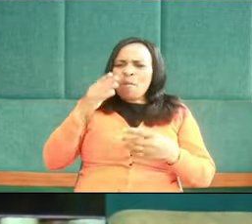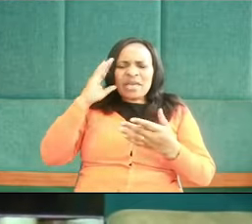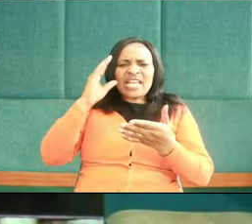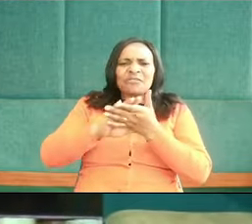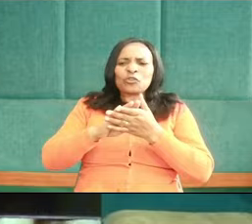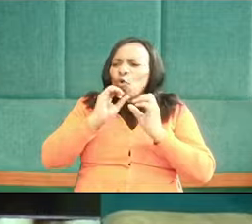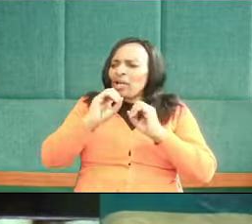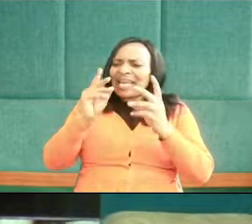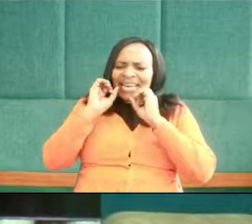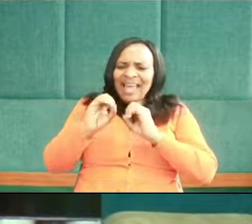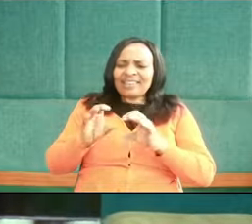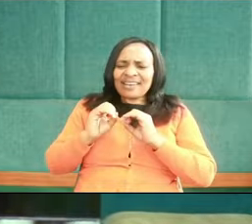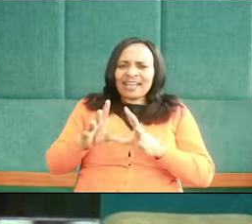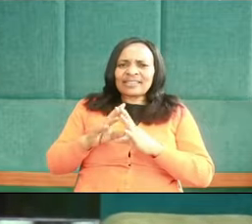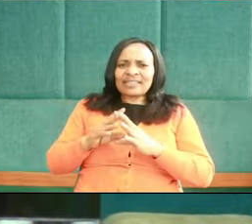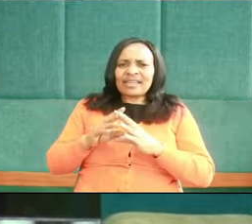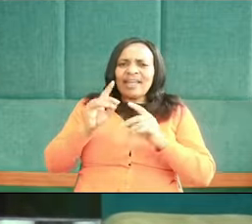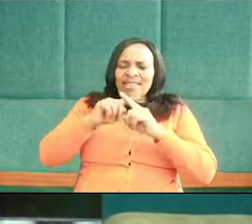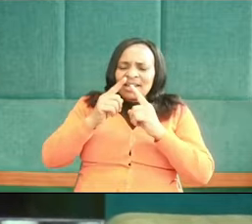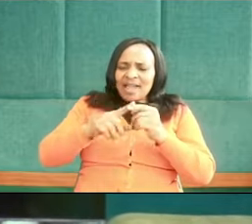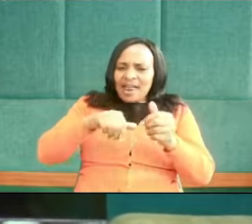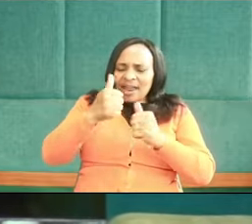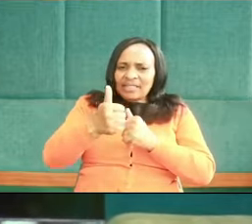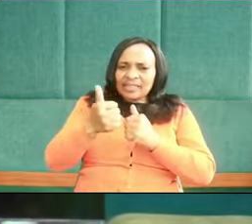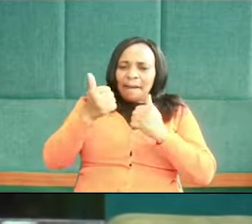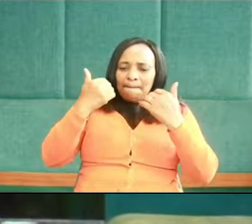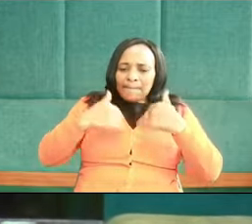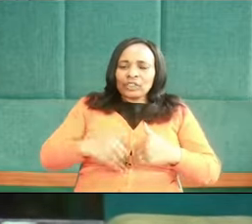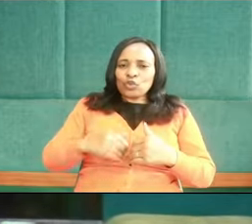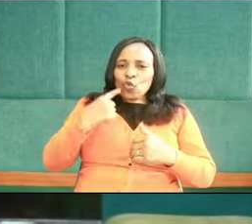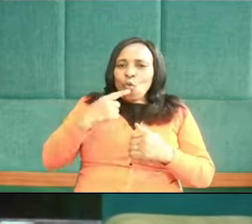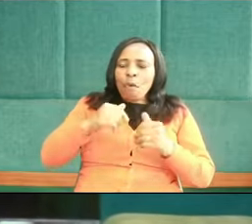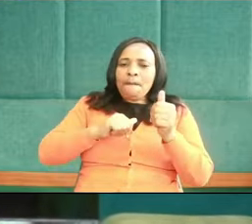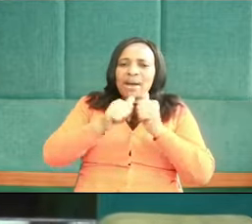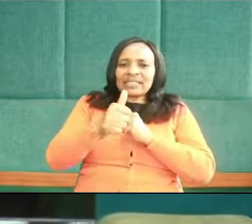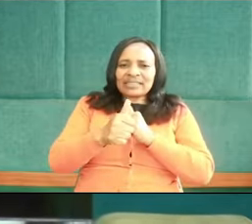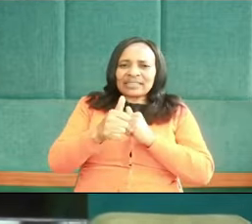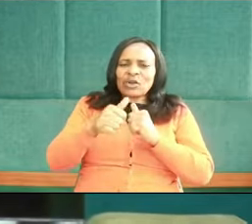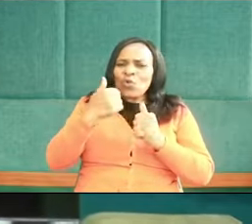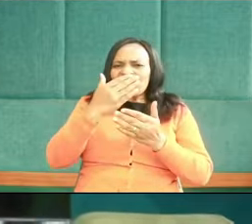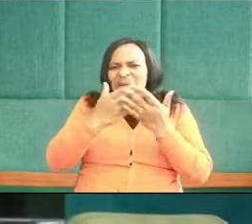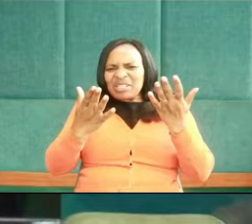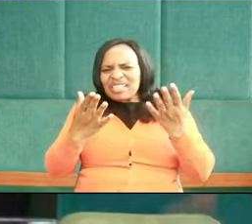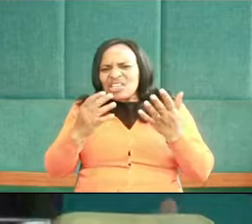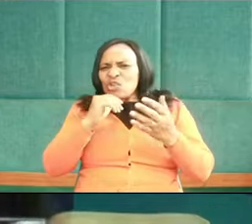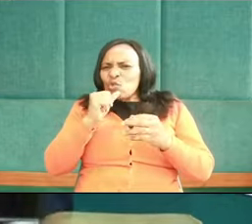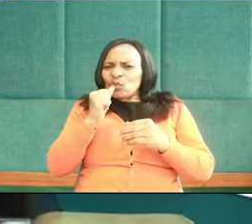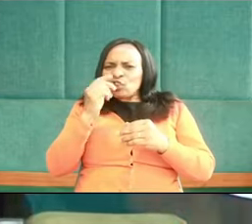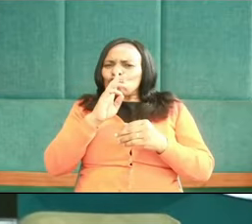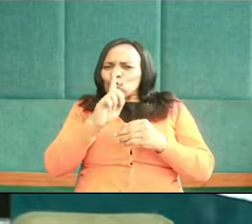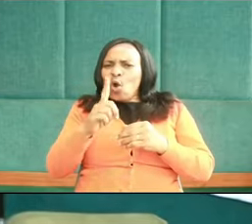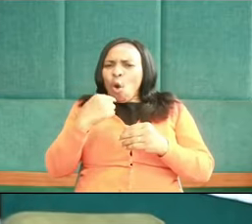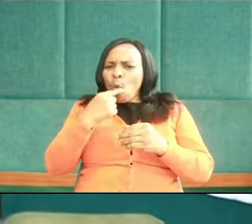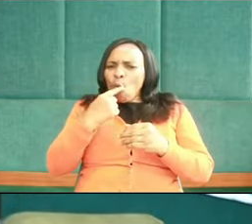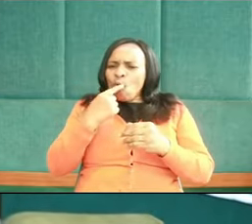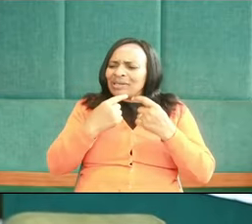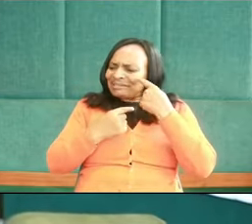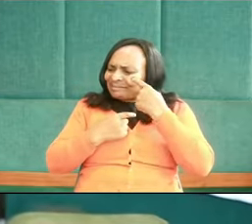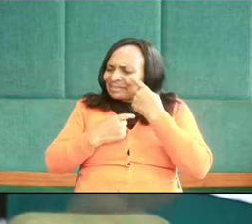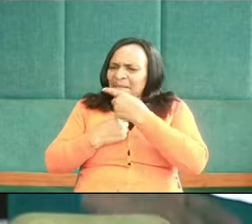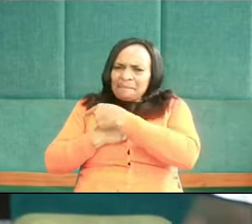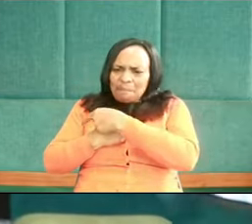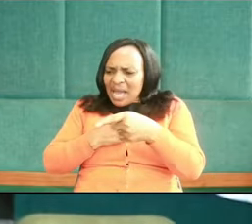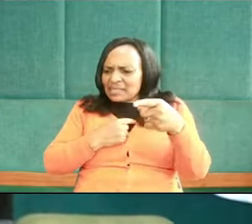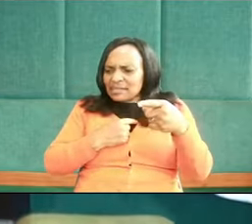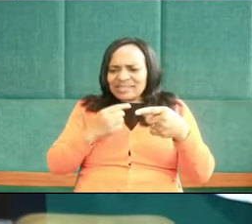societally, he was a mixed race or something that was outcast. He passes by, he sees the